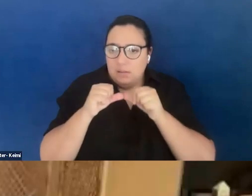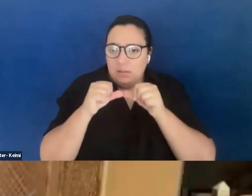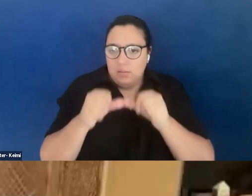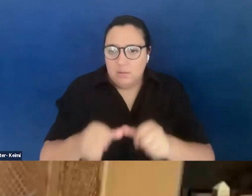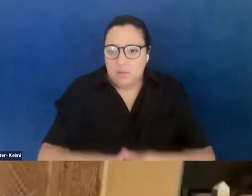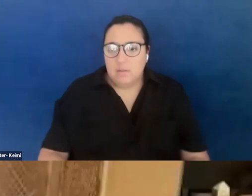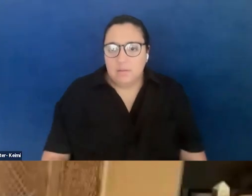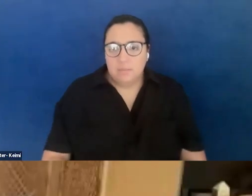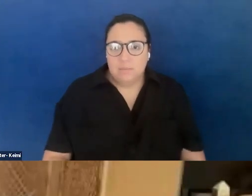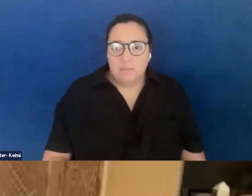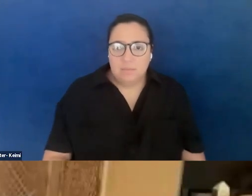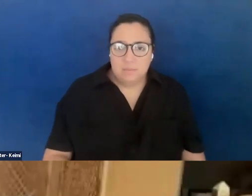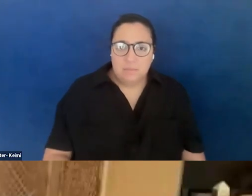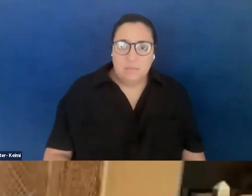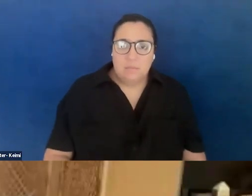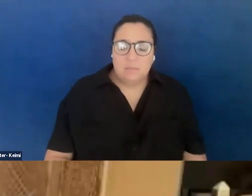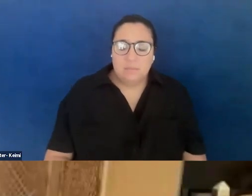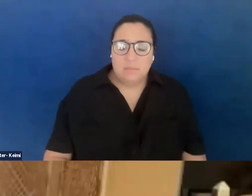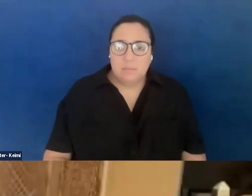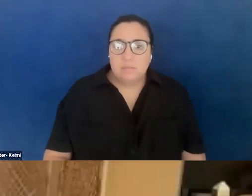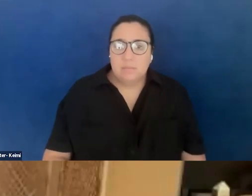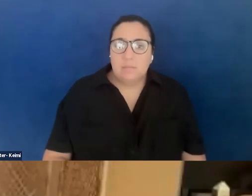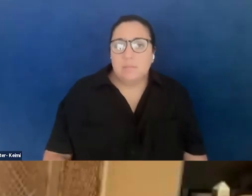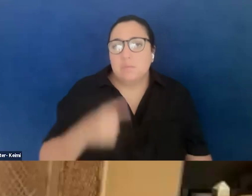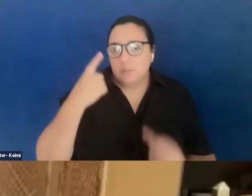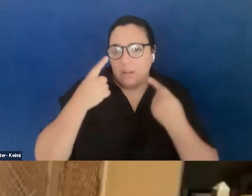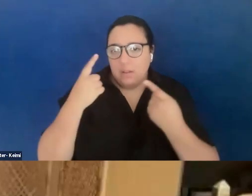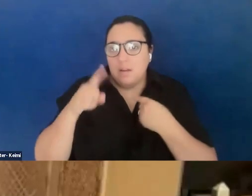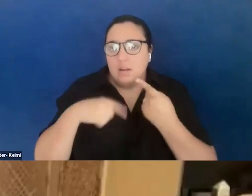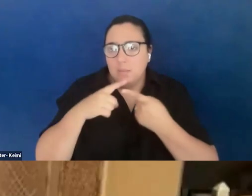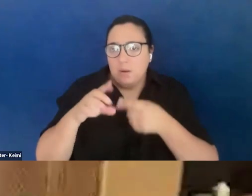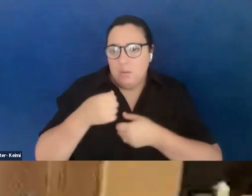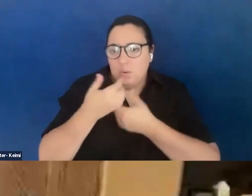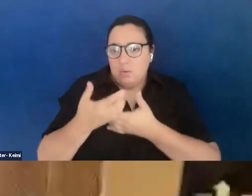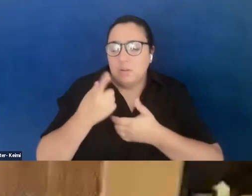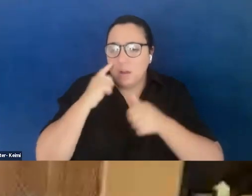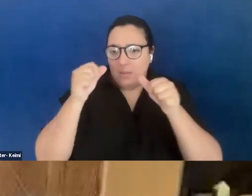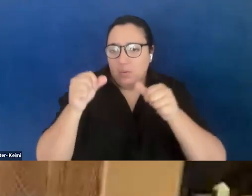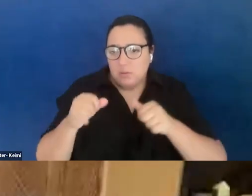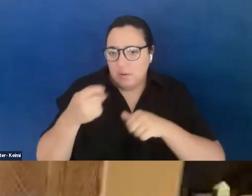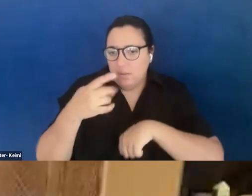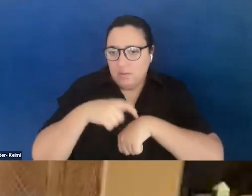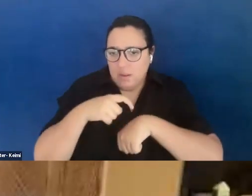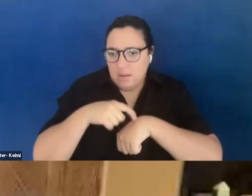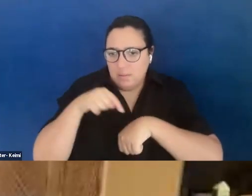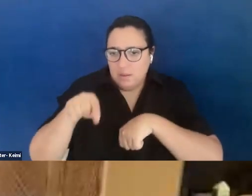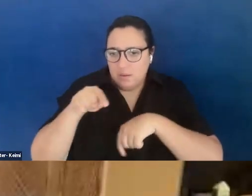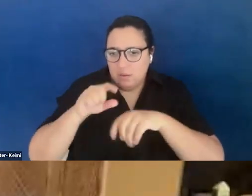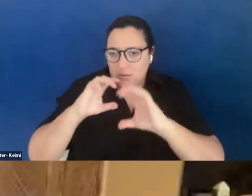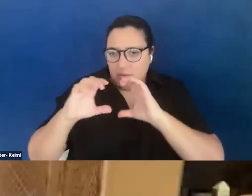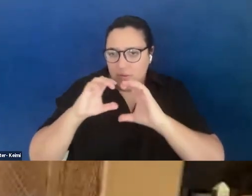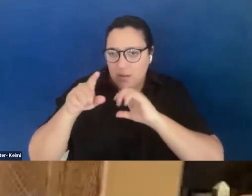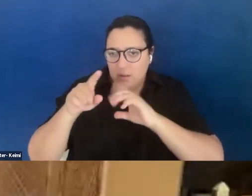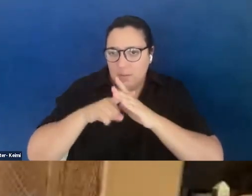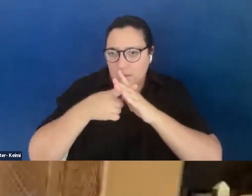And so when I'm thinking about Audre Lorde's poetry, which I posted a few times here in the chat at the beginning,